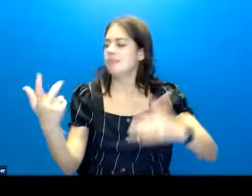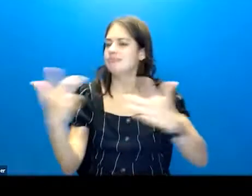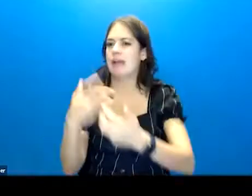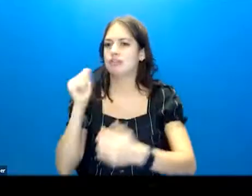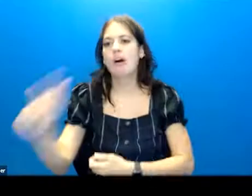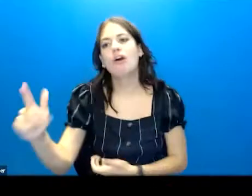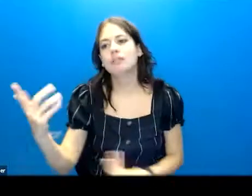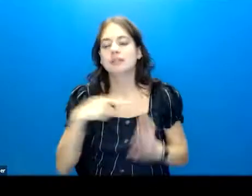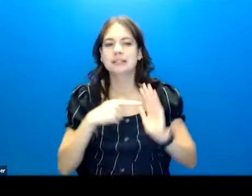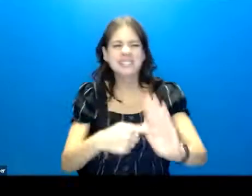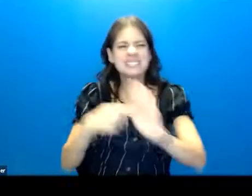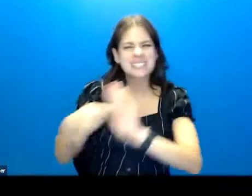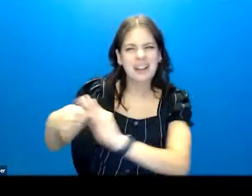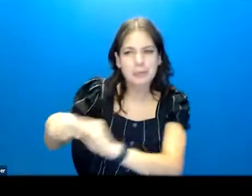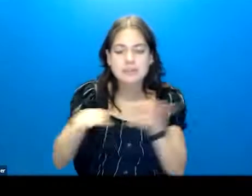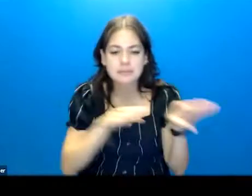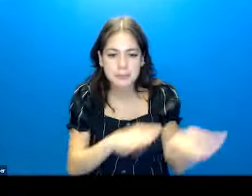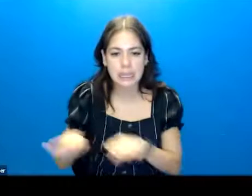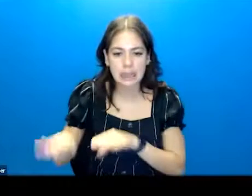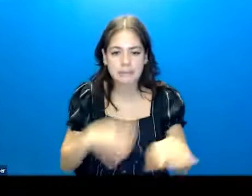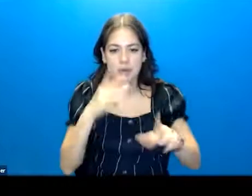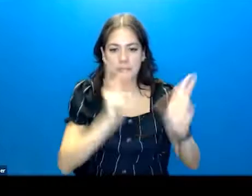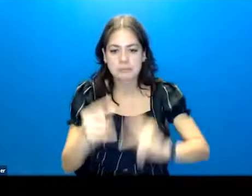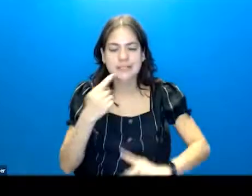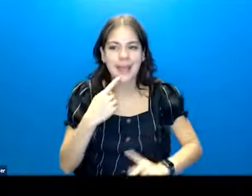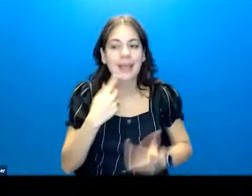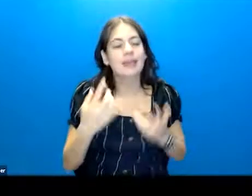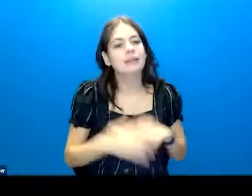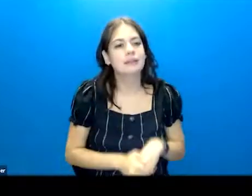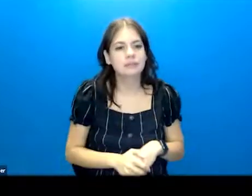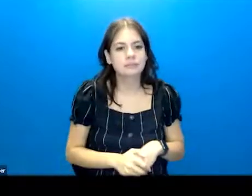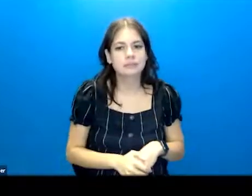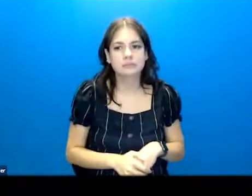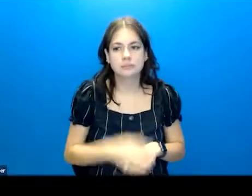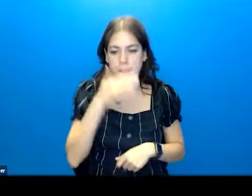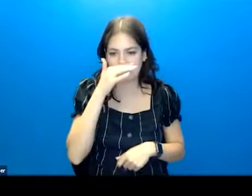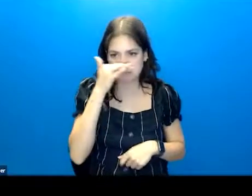So here's some examples of behavior, things folks say, moods that you may see.